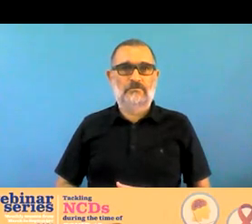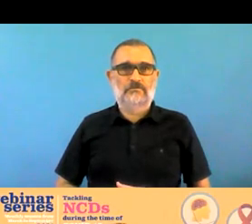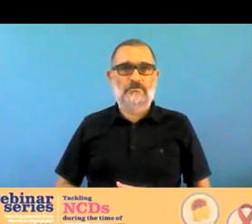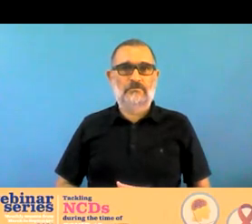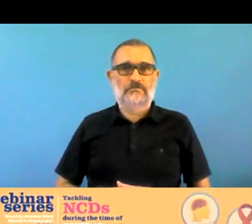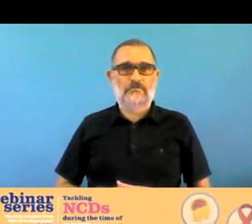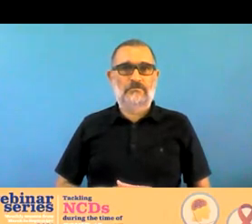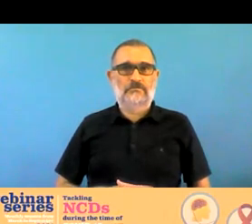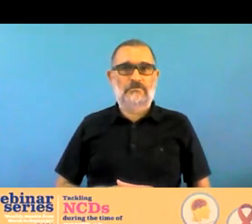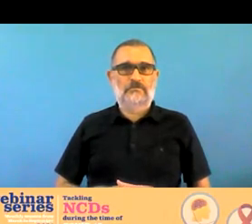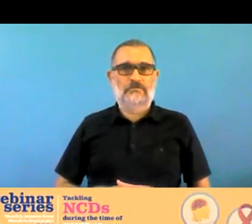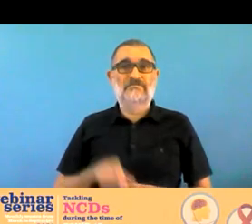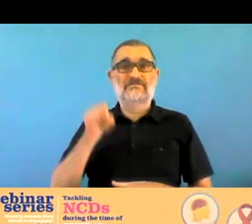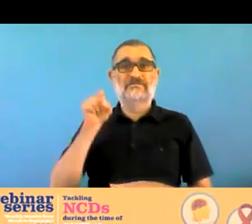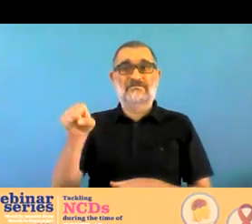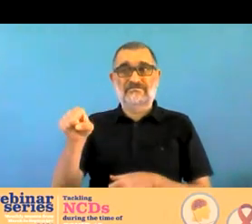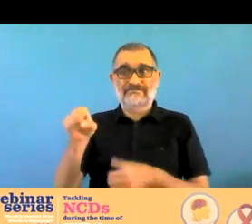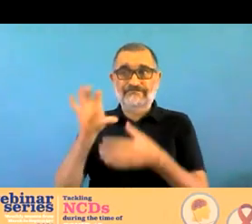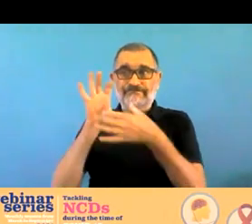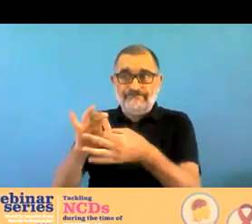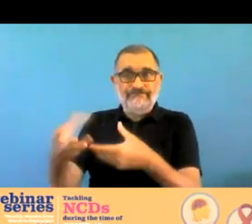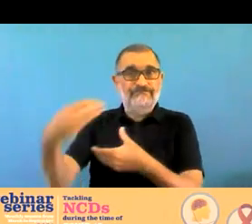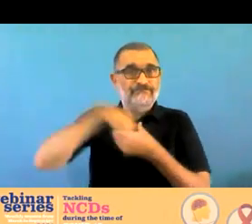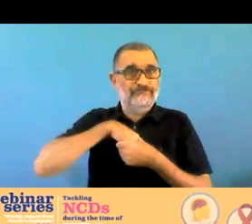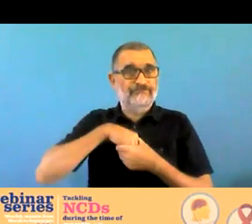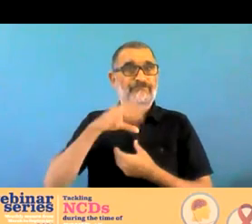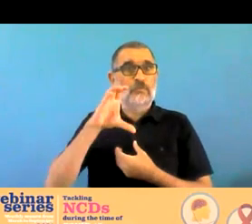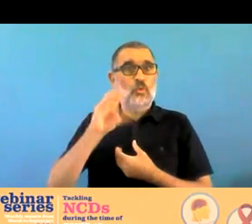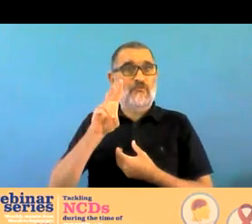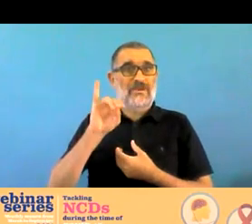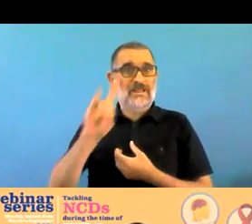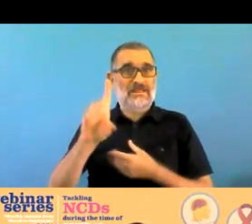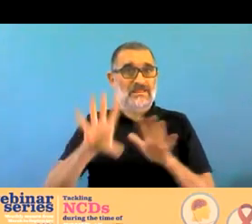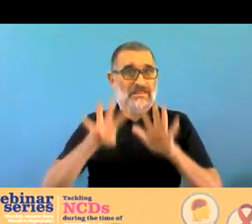that that they be made a priority group for receiving vaccinations